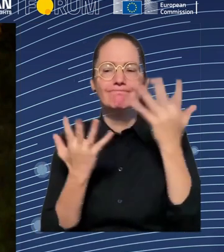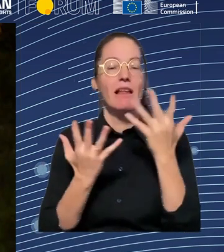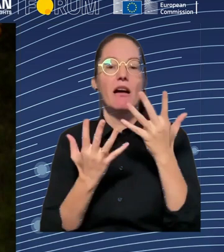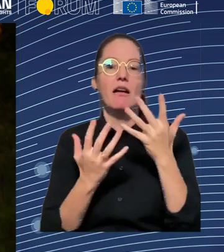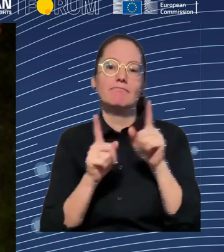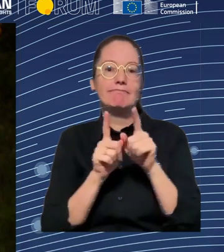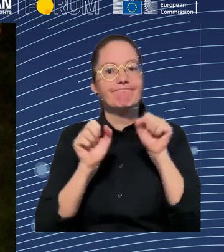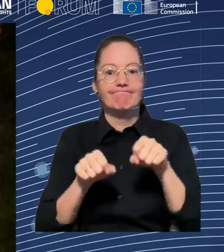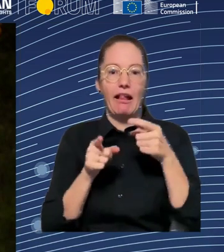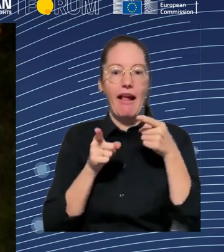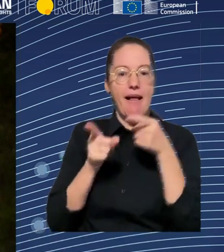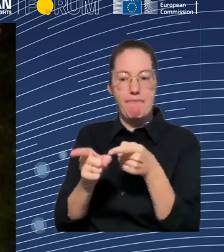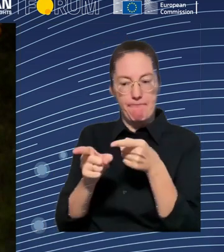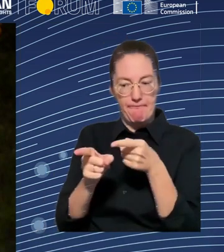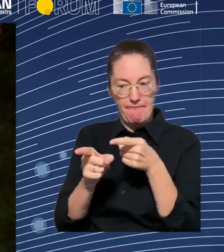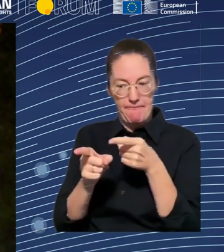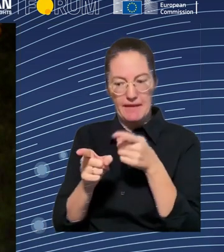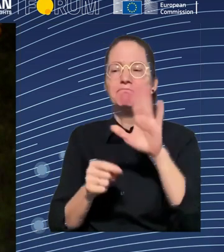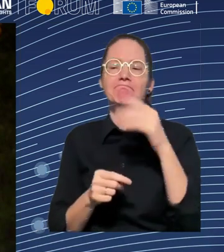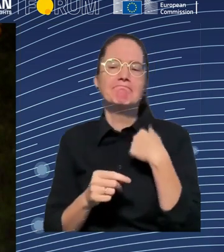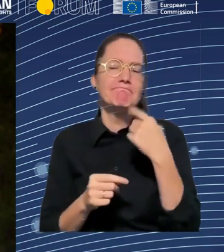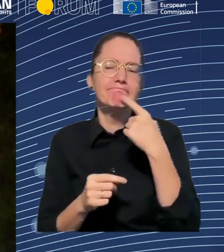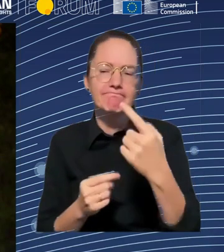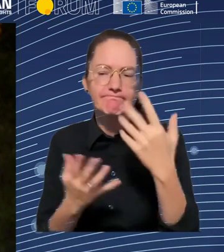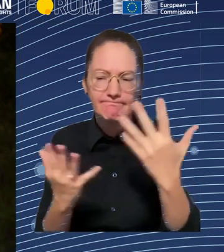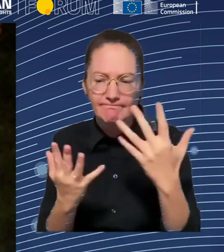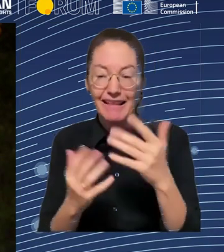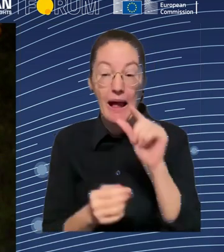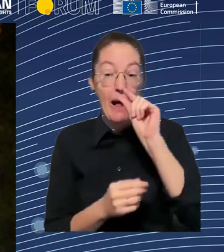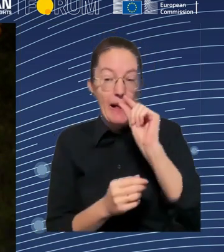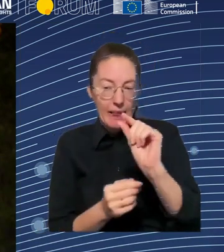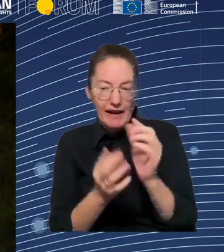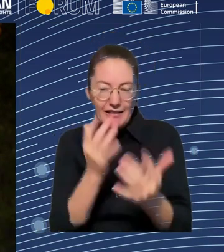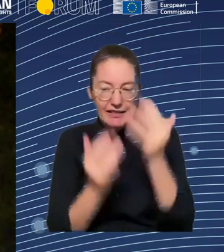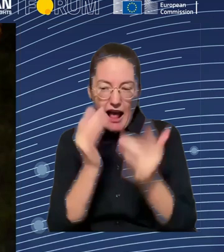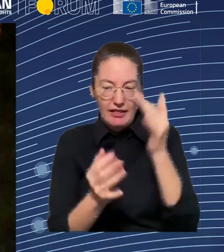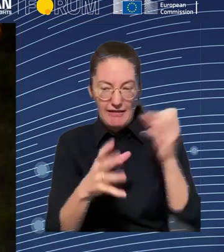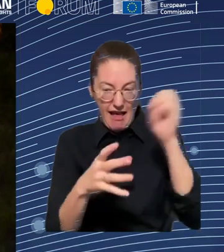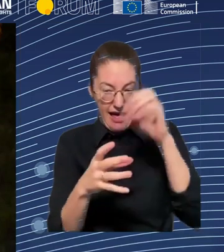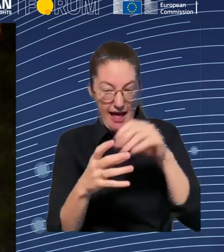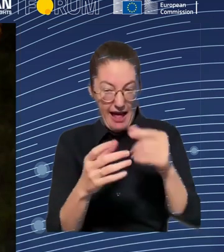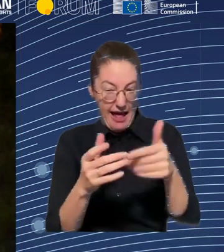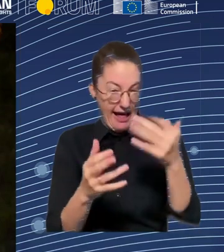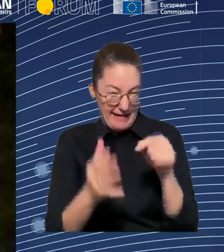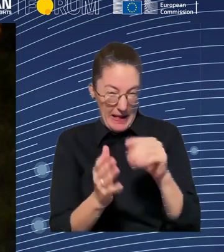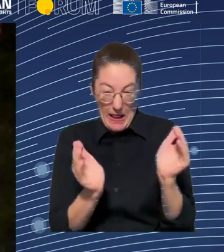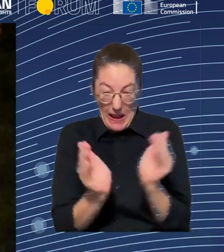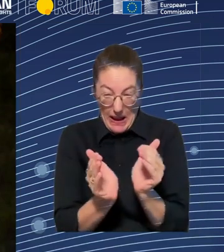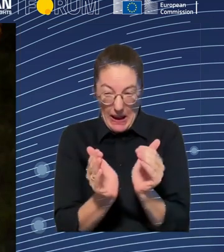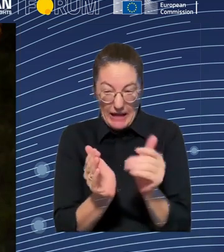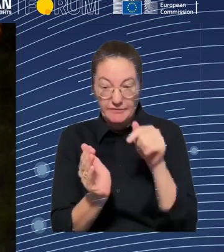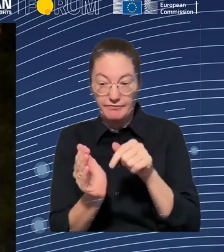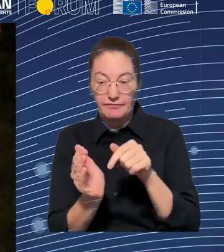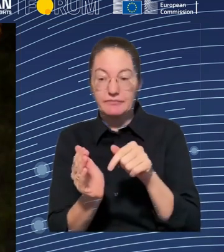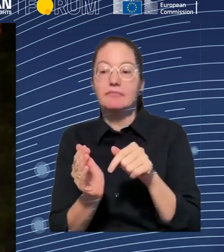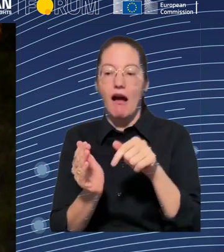data, on the harms. And so, I'm going to tell you about some of the harms that have come up from on the ground, that are being reported by workers, that are coming